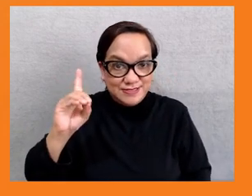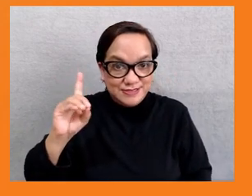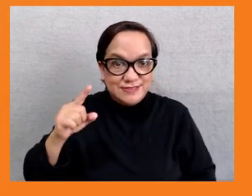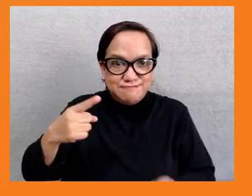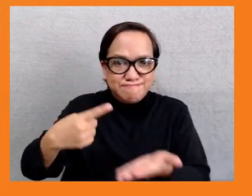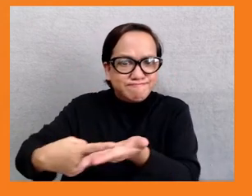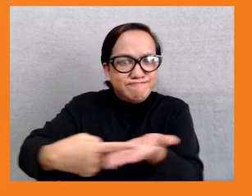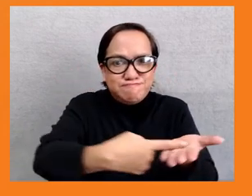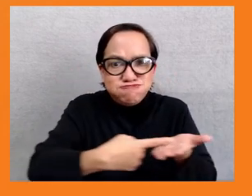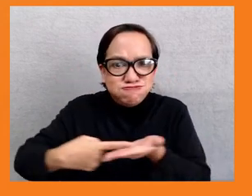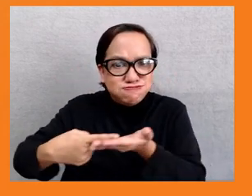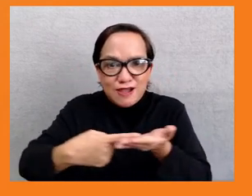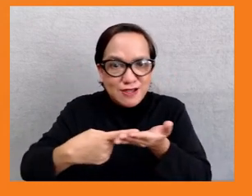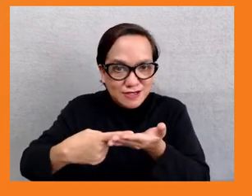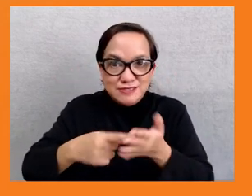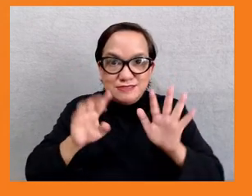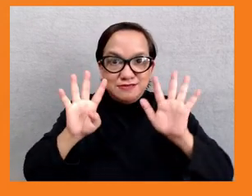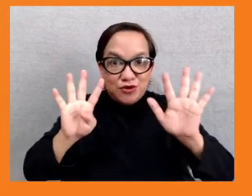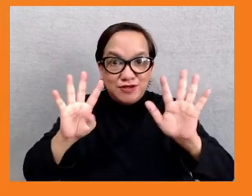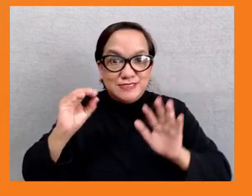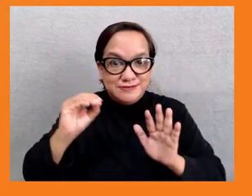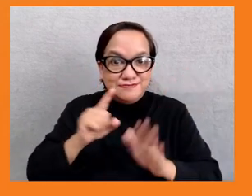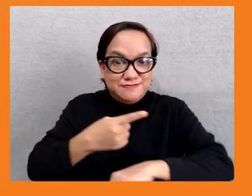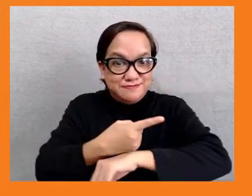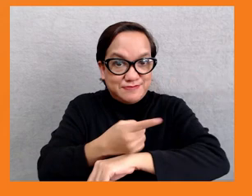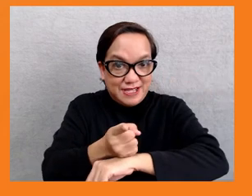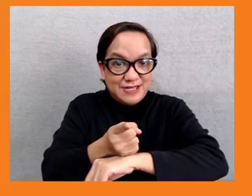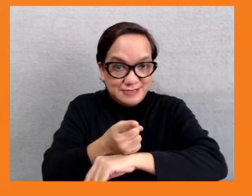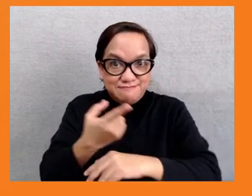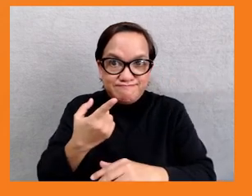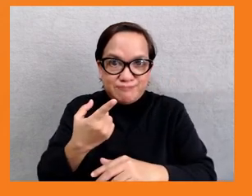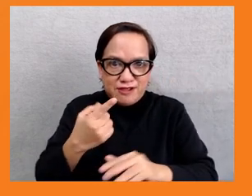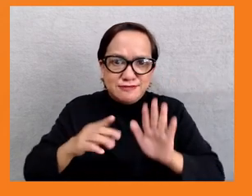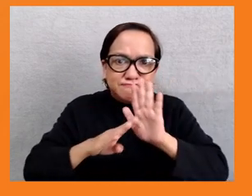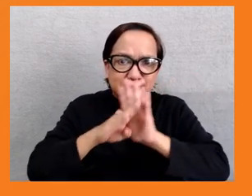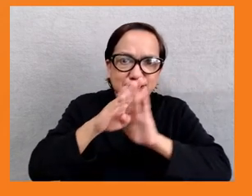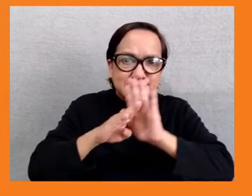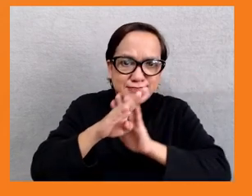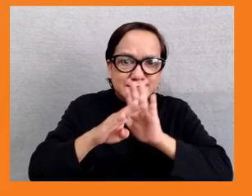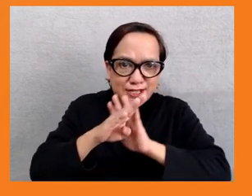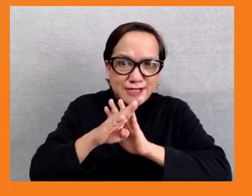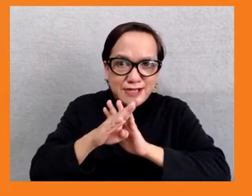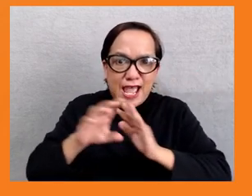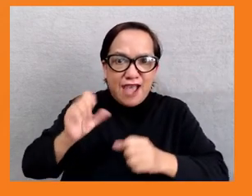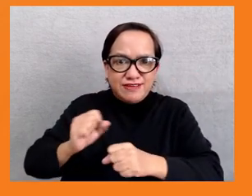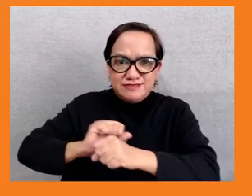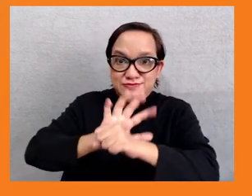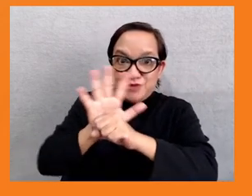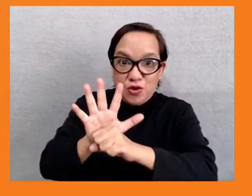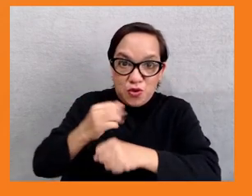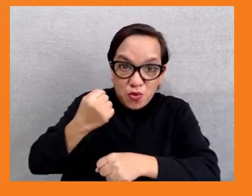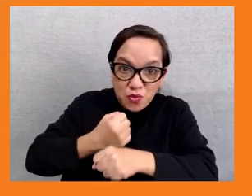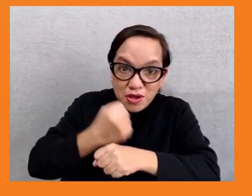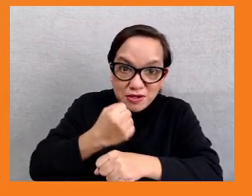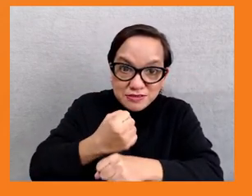to tackle economic inequality in Asia in the post-COVID world. My name is Maya Nereen Butt, and I am the Policy